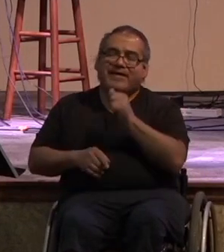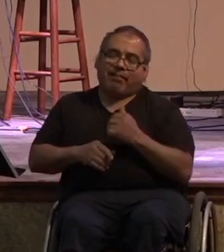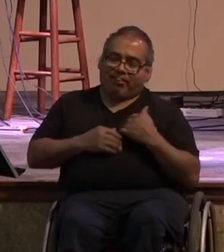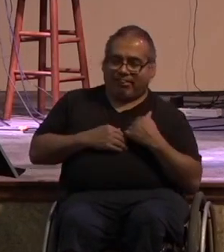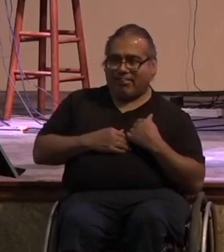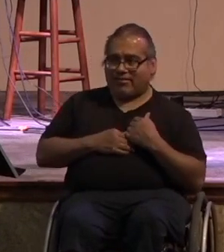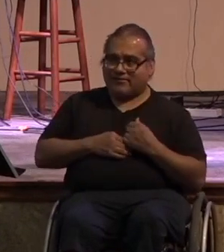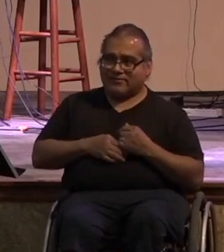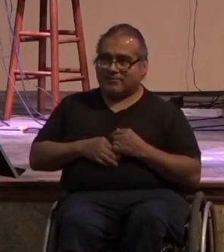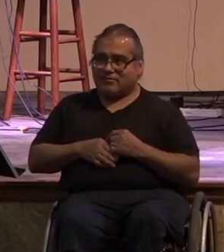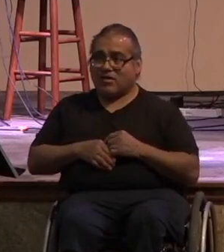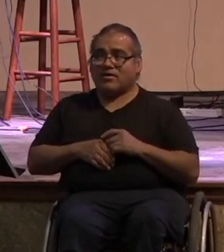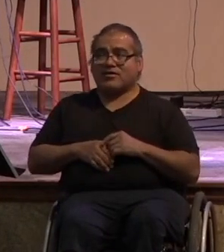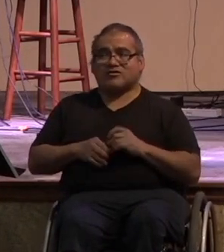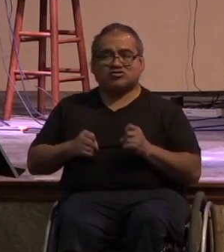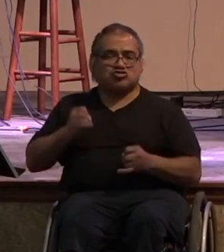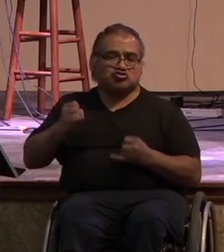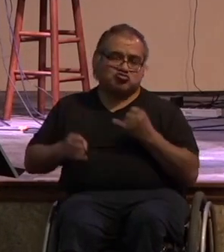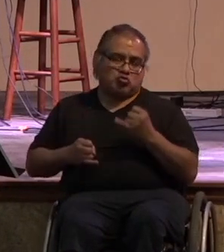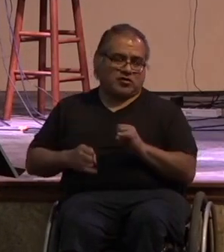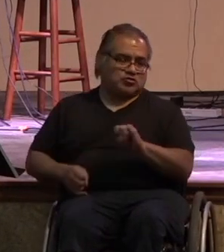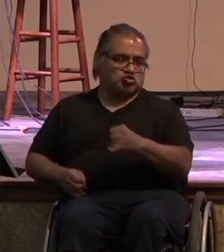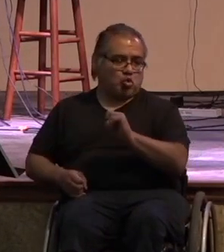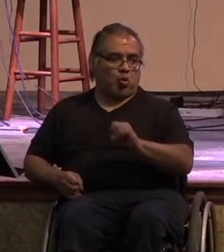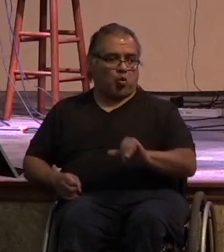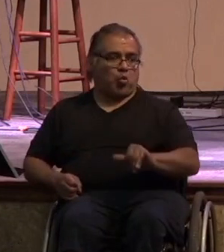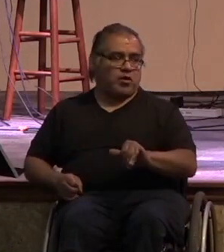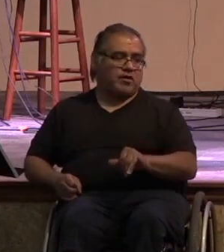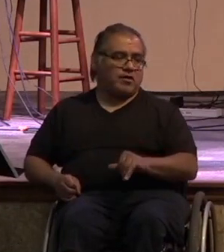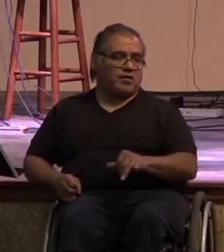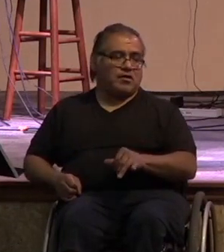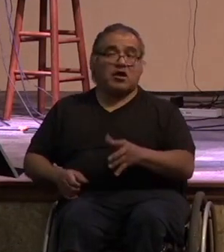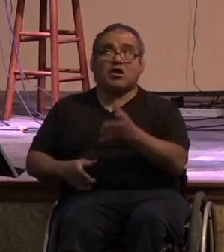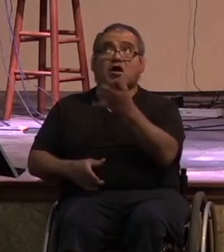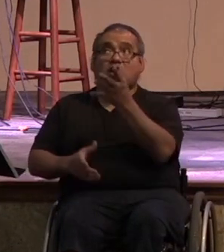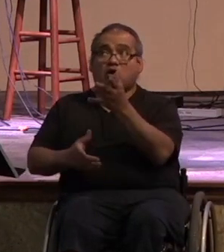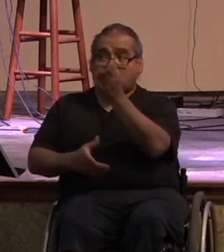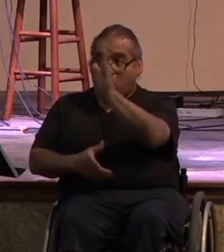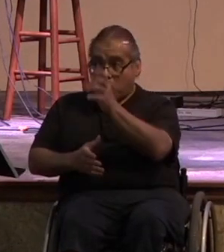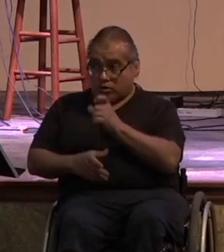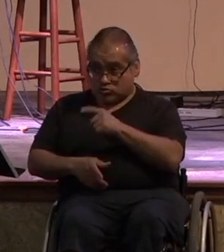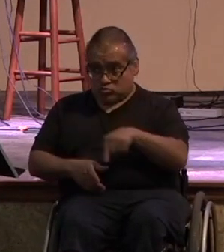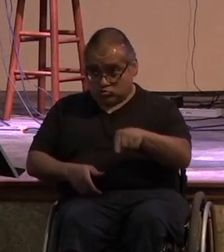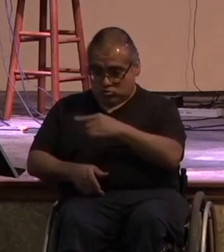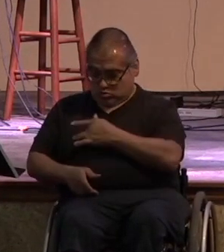if you take nothing else away from today i want you to remember that god wants you to have a heart that wants to be generous